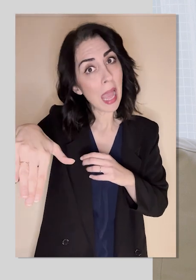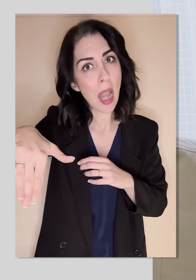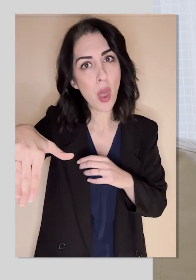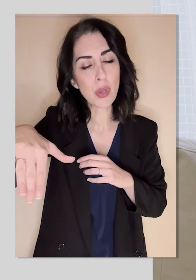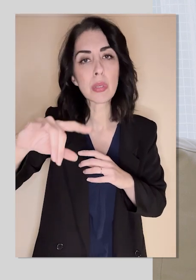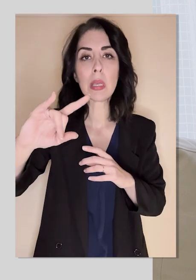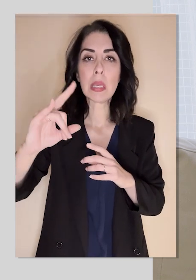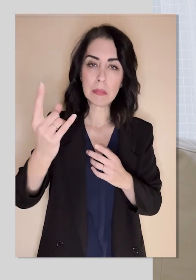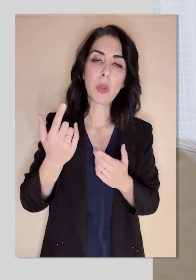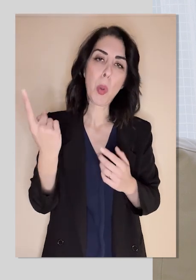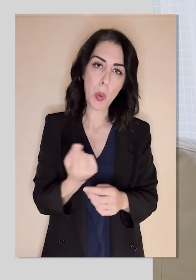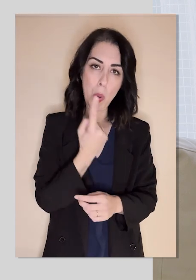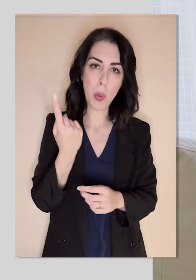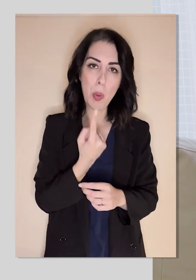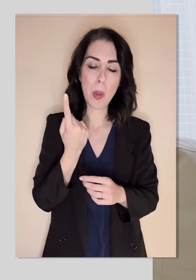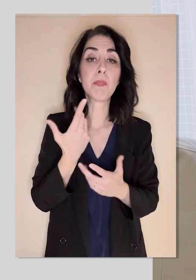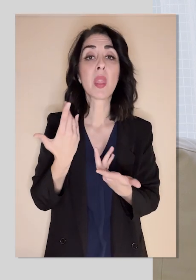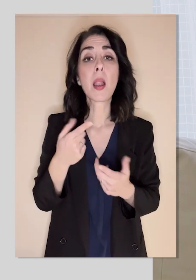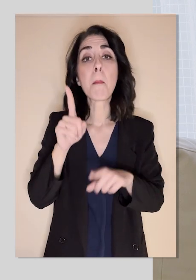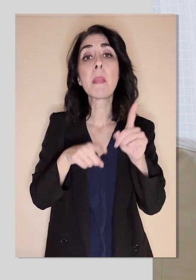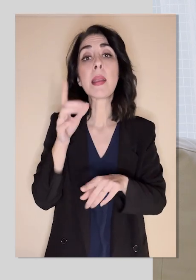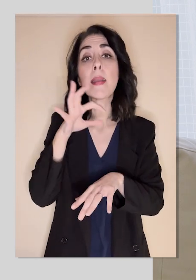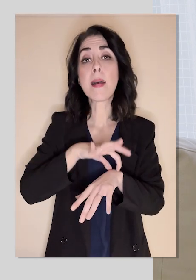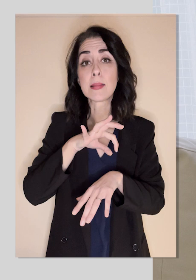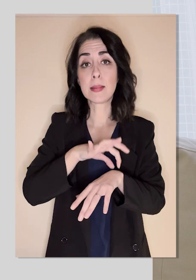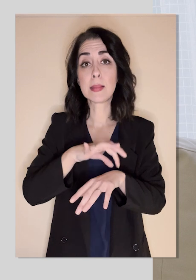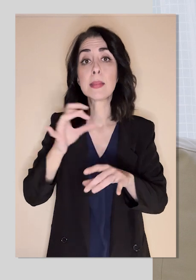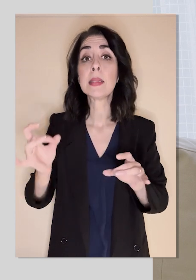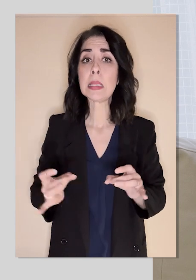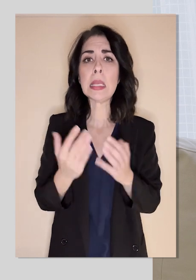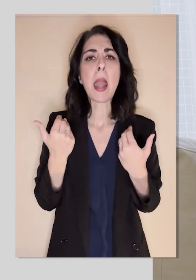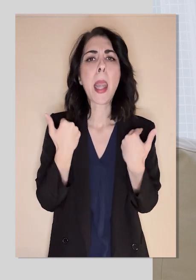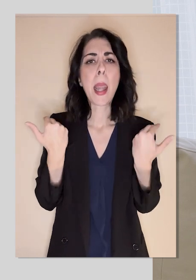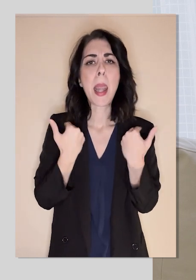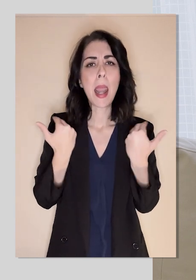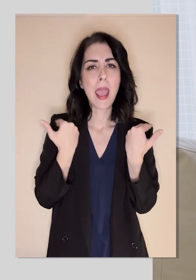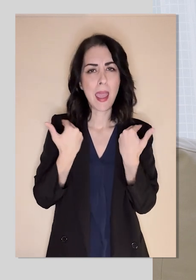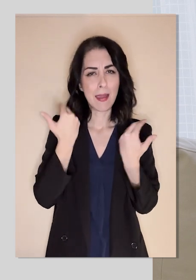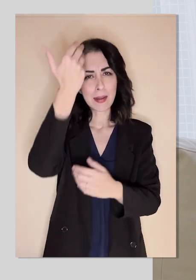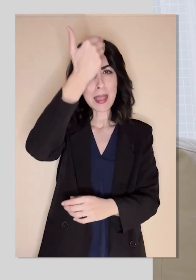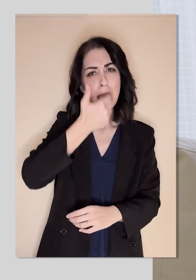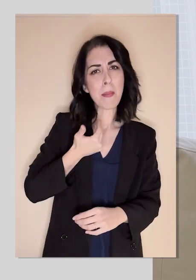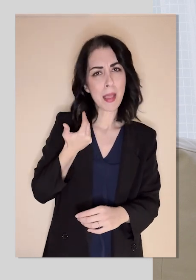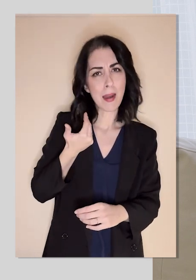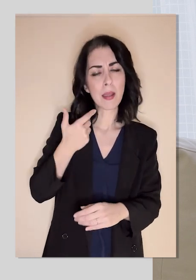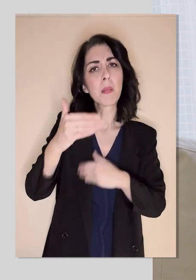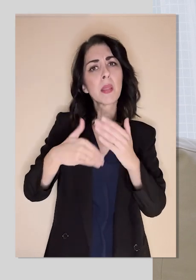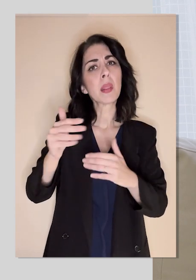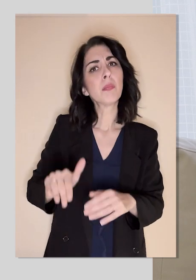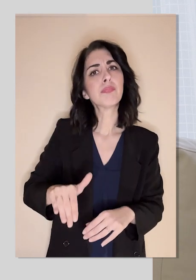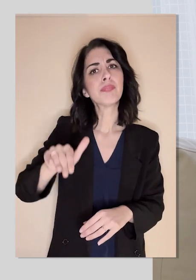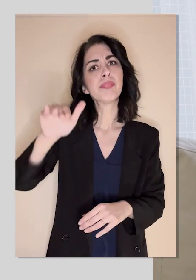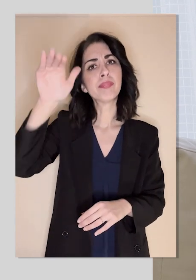But there are some people, even if they had migraine when they were younger, migraine stops in a lot of people